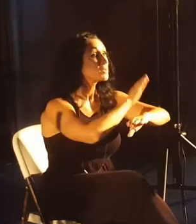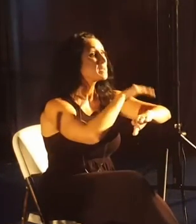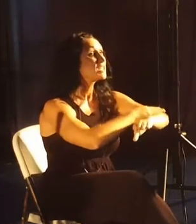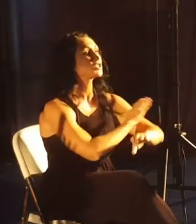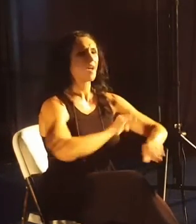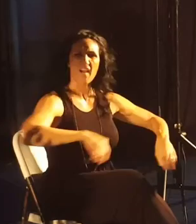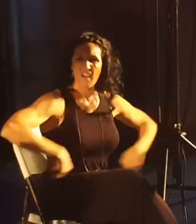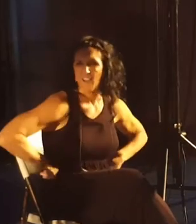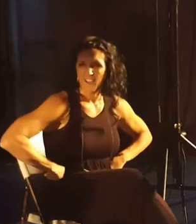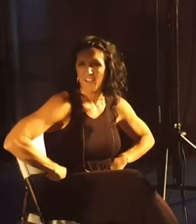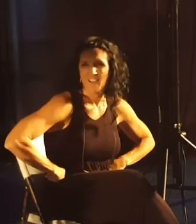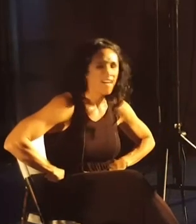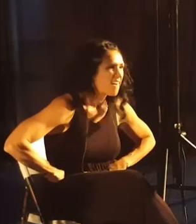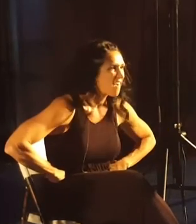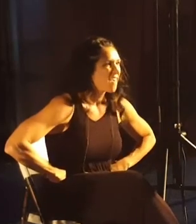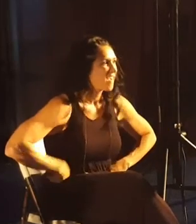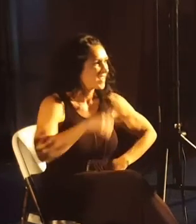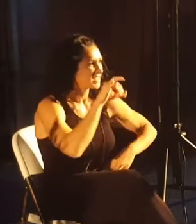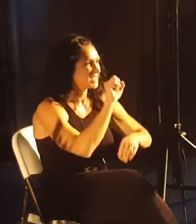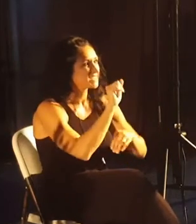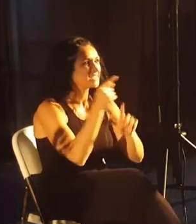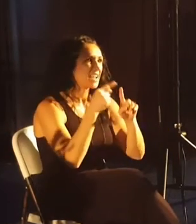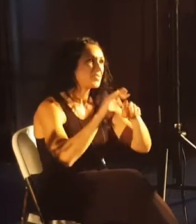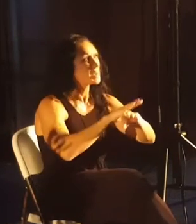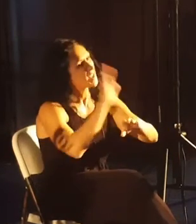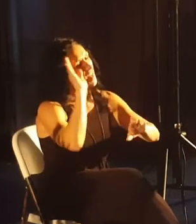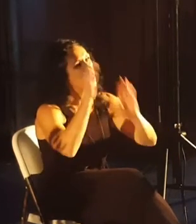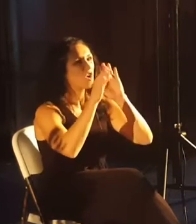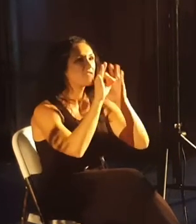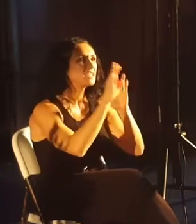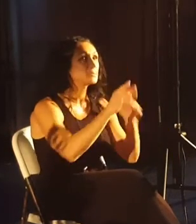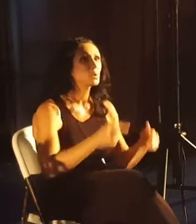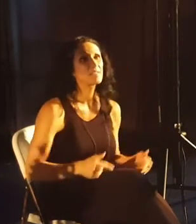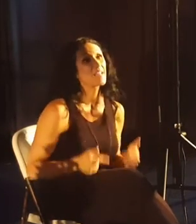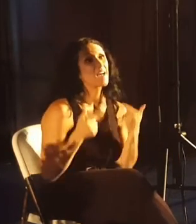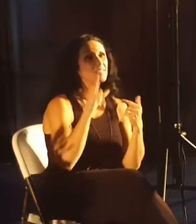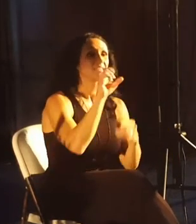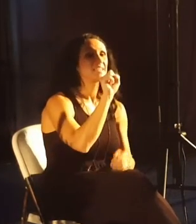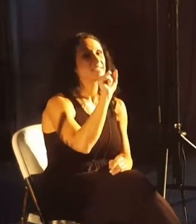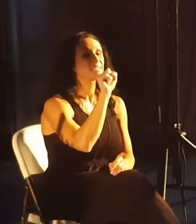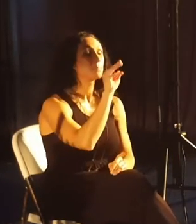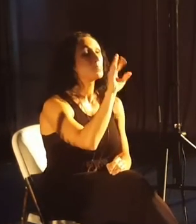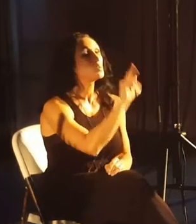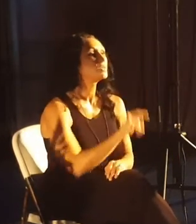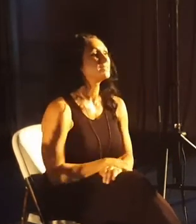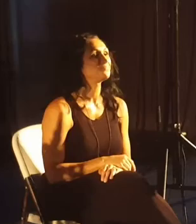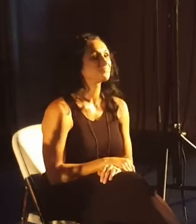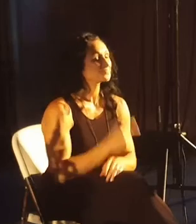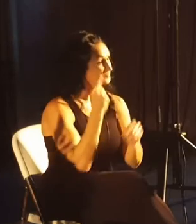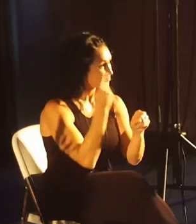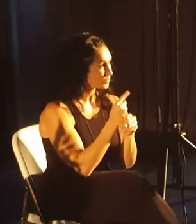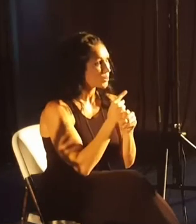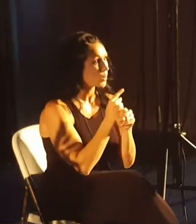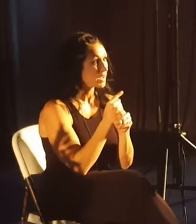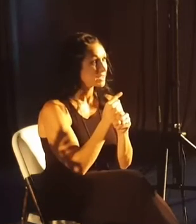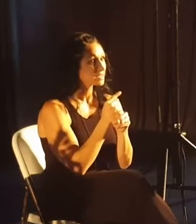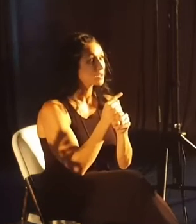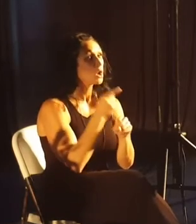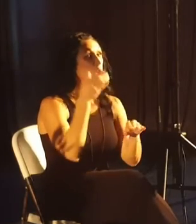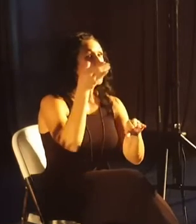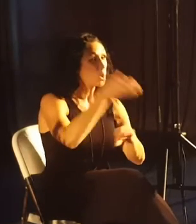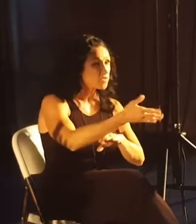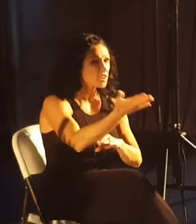Lisa's at the beach. Hello on Facebook Live, Lisa Smoot. Right? So over